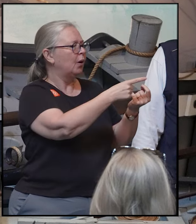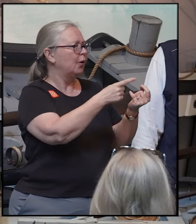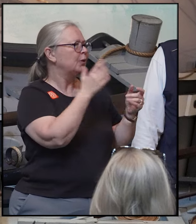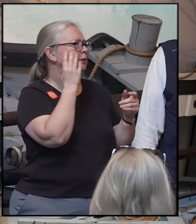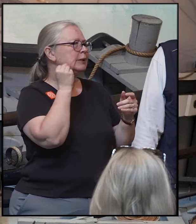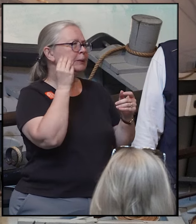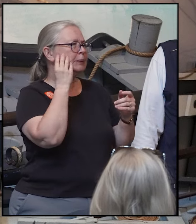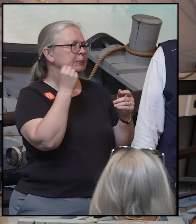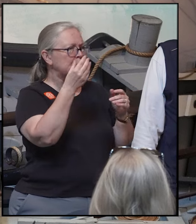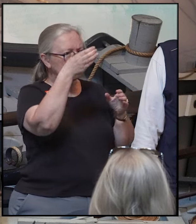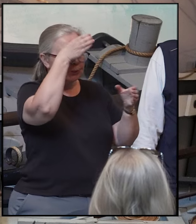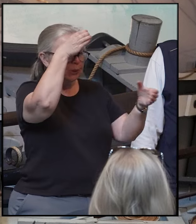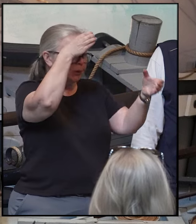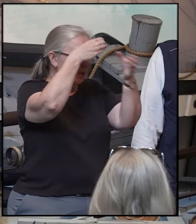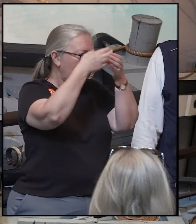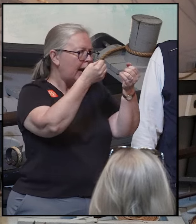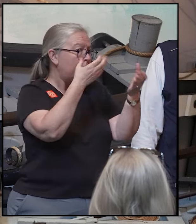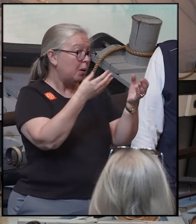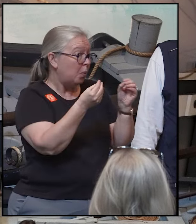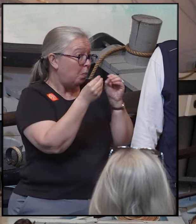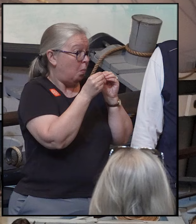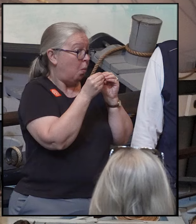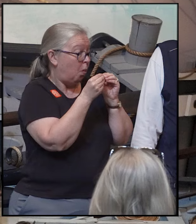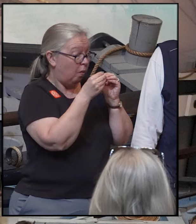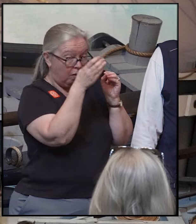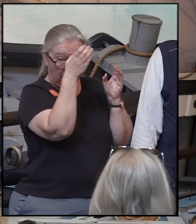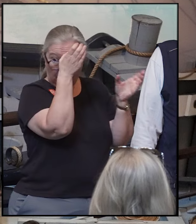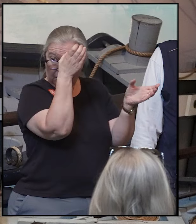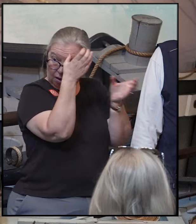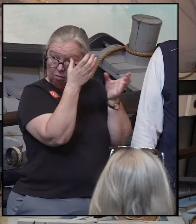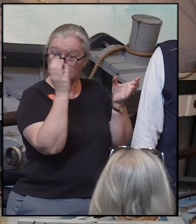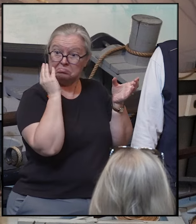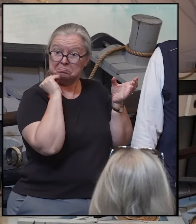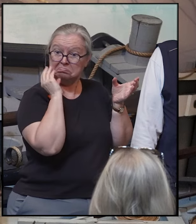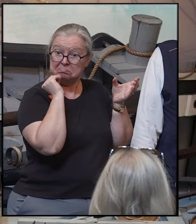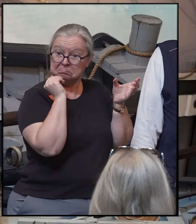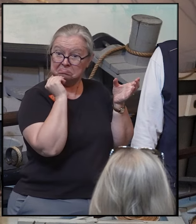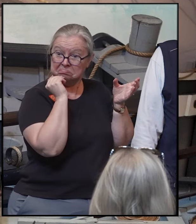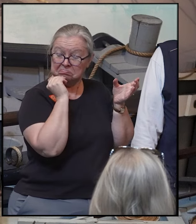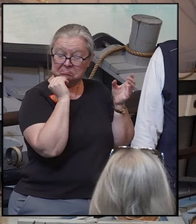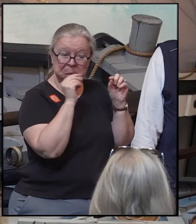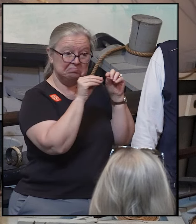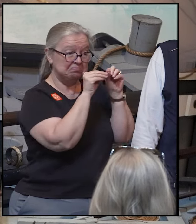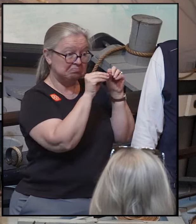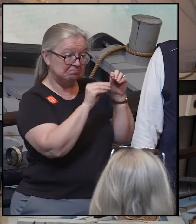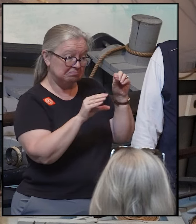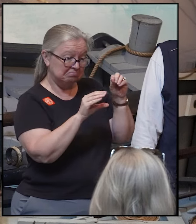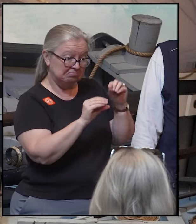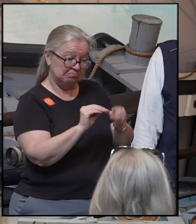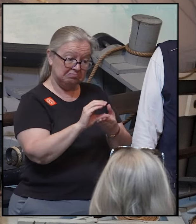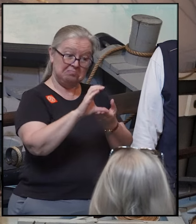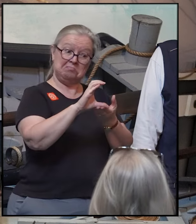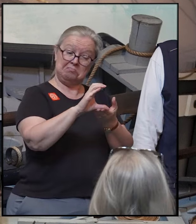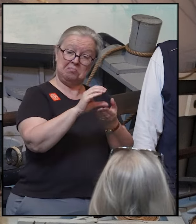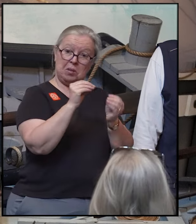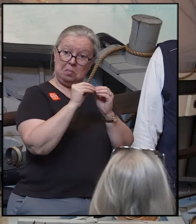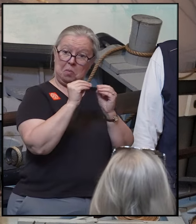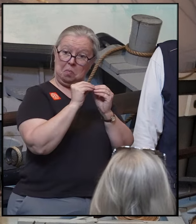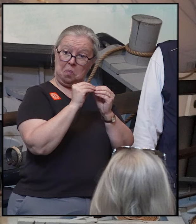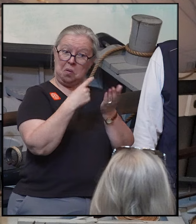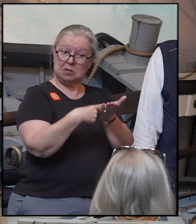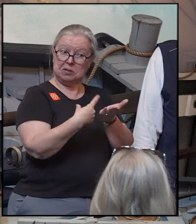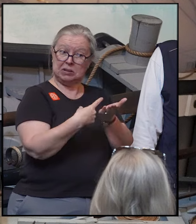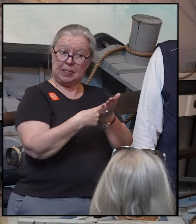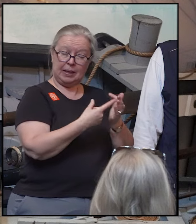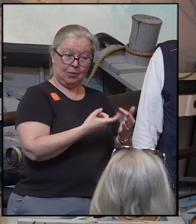and experience. The more knowledge and experience you had, the bigger percentage of the profits you could bargain